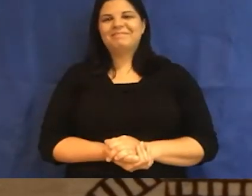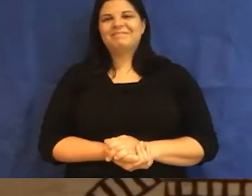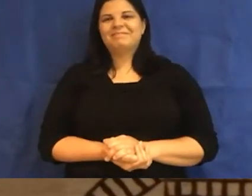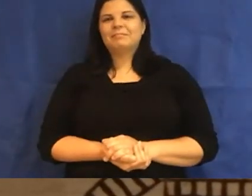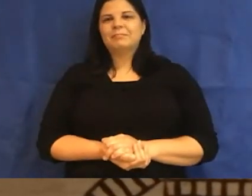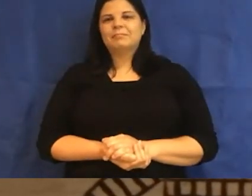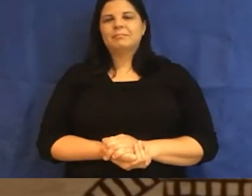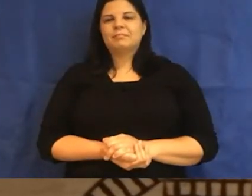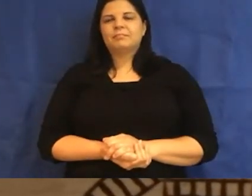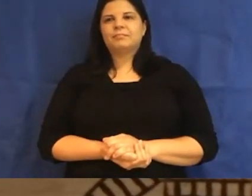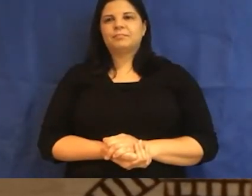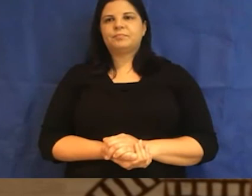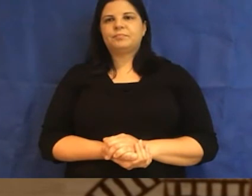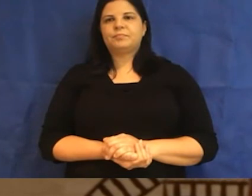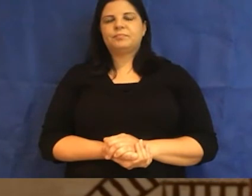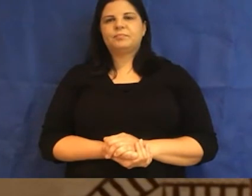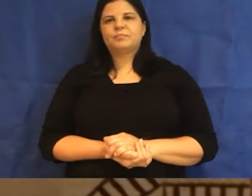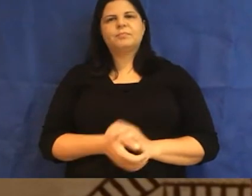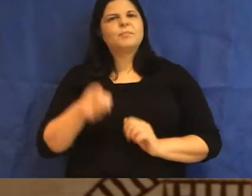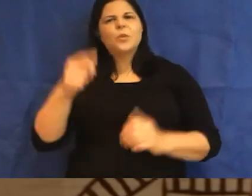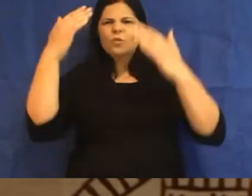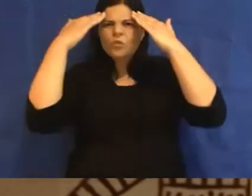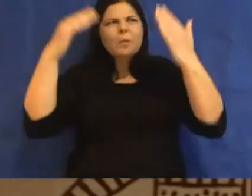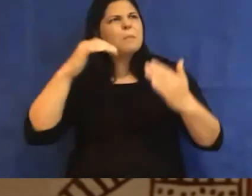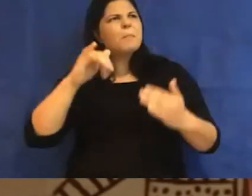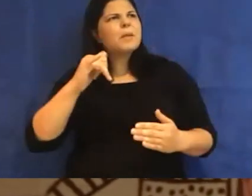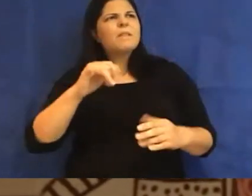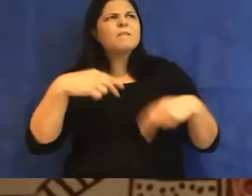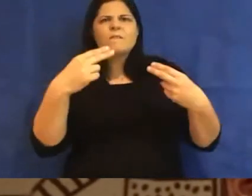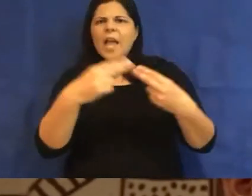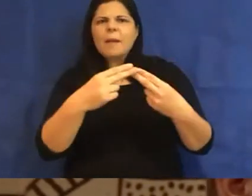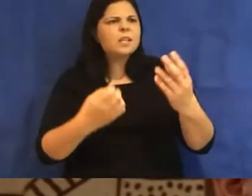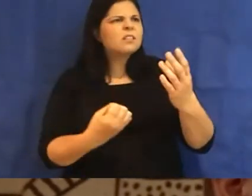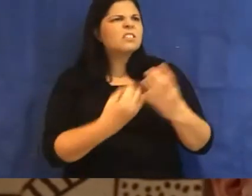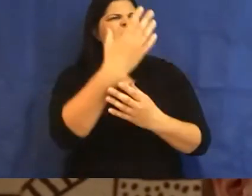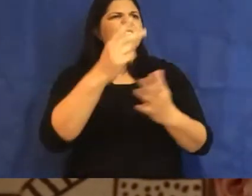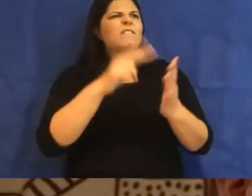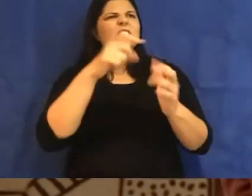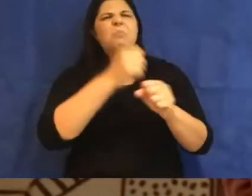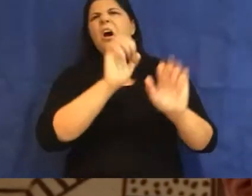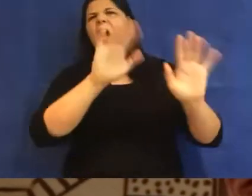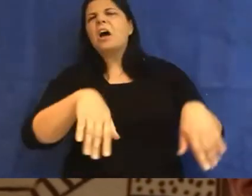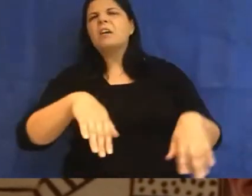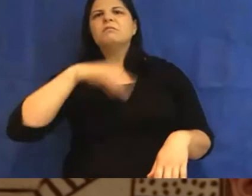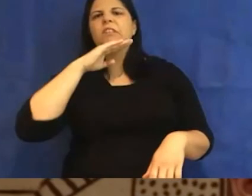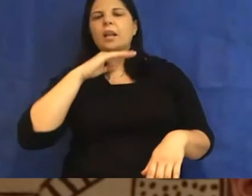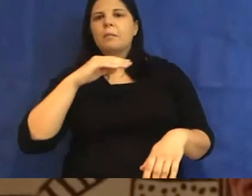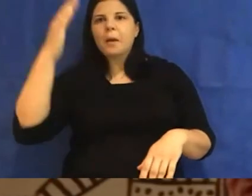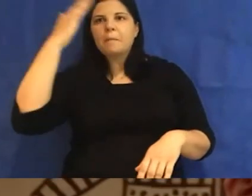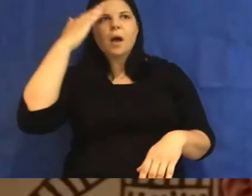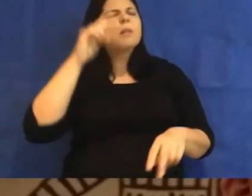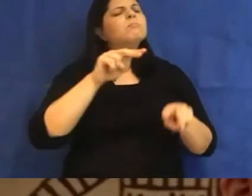You can't tell if your family gave up growing vegetables. Your mum, gazing over, wishes for peaches.